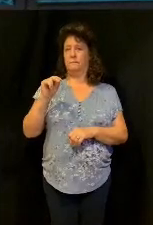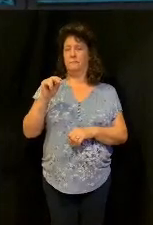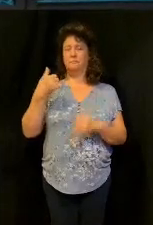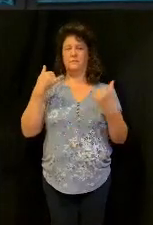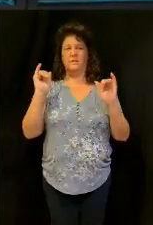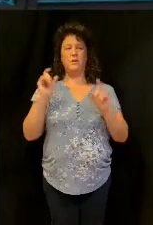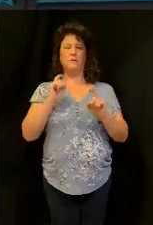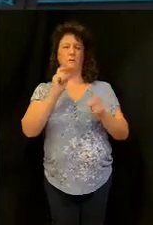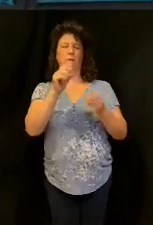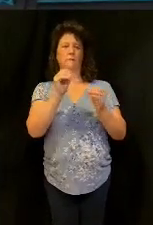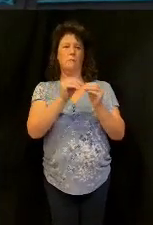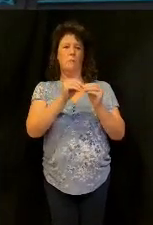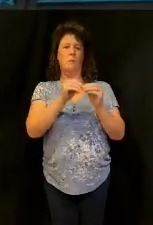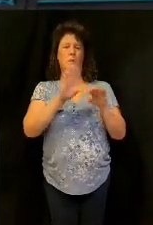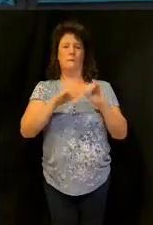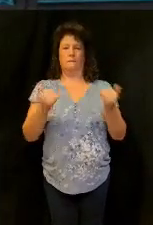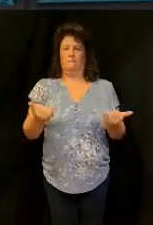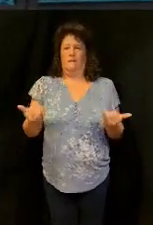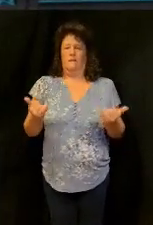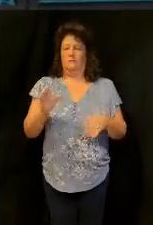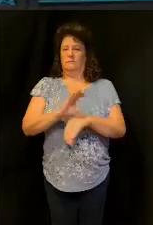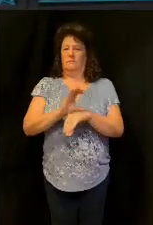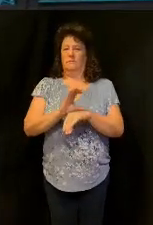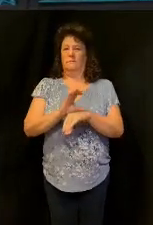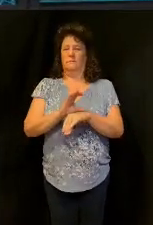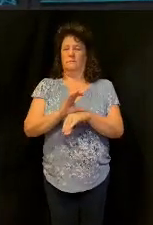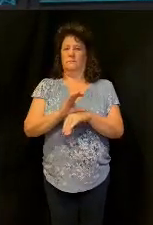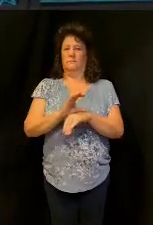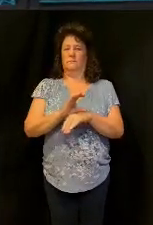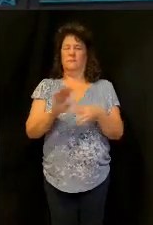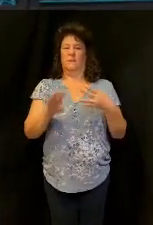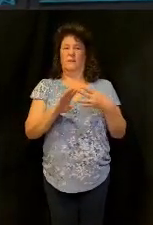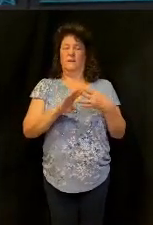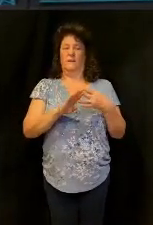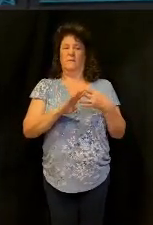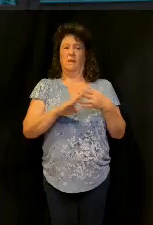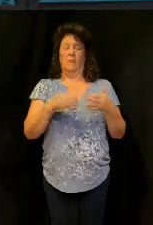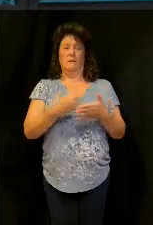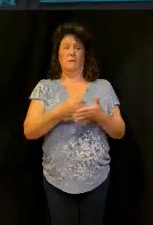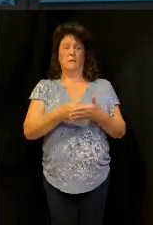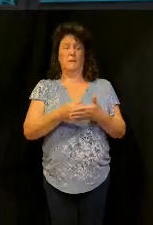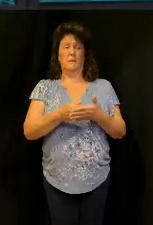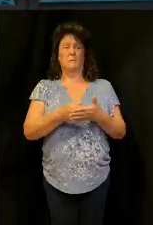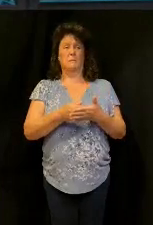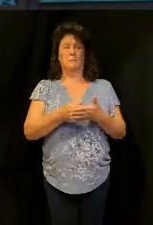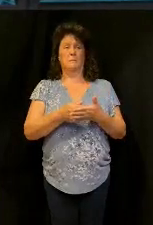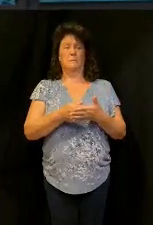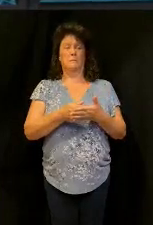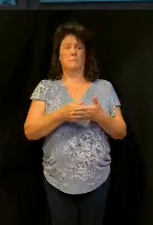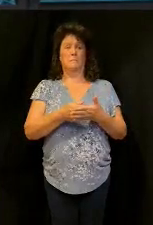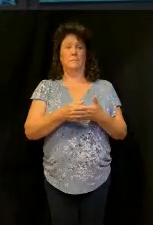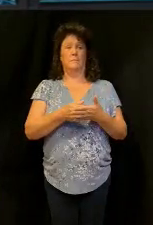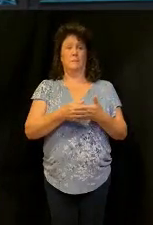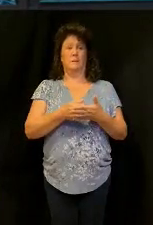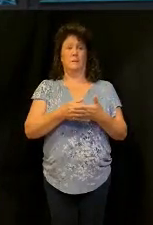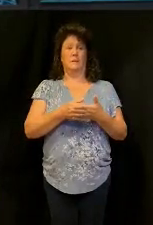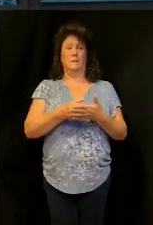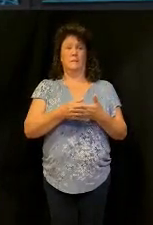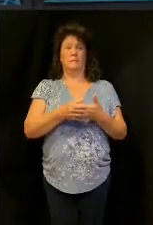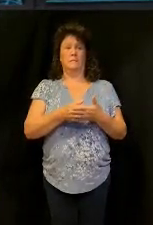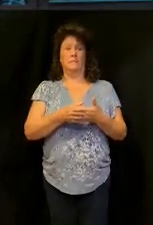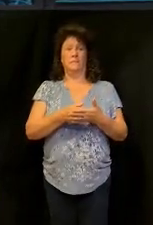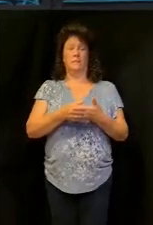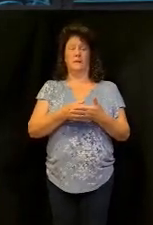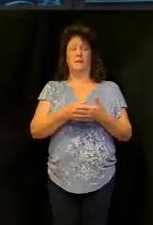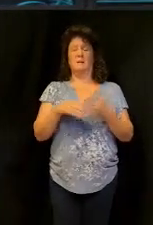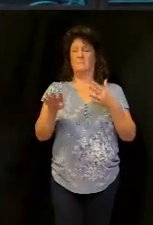statistically, the average income of West Virginians is $75,856, right, that's